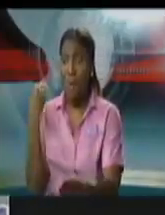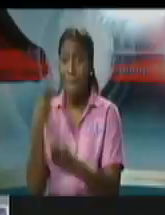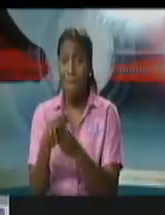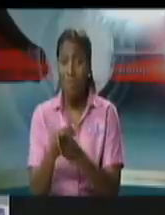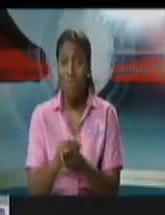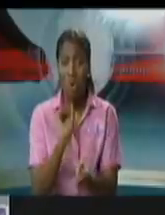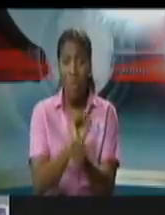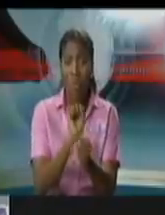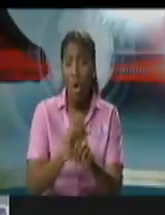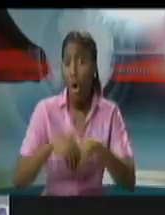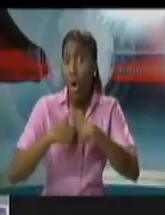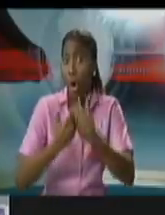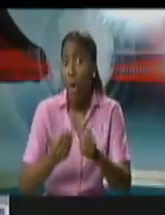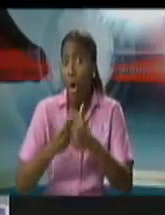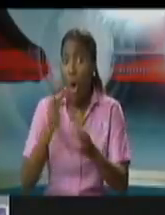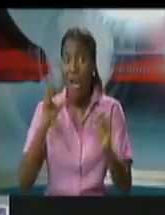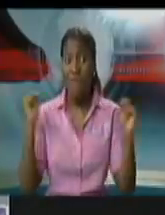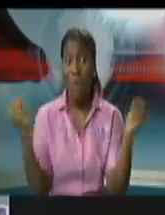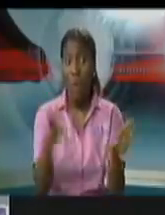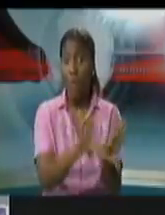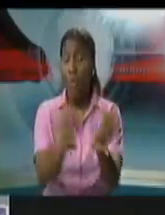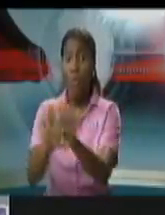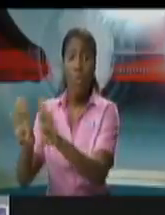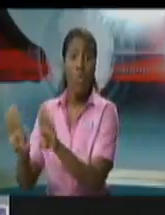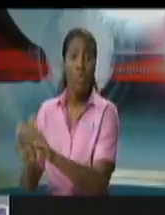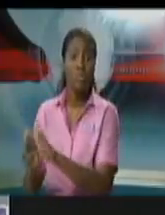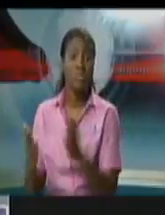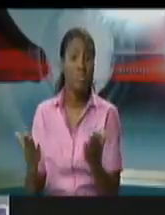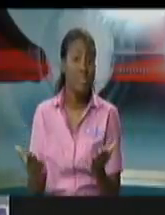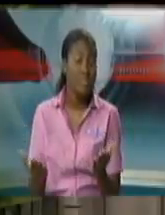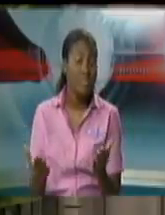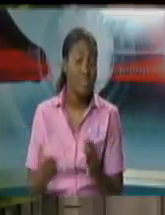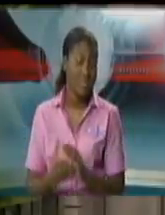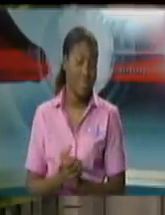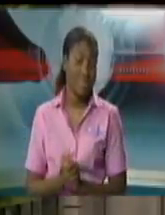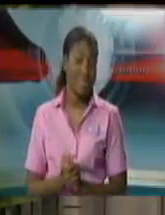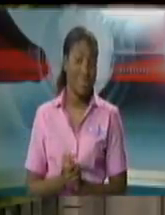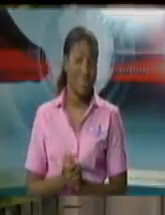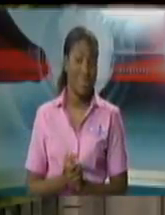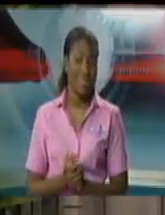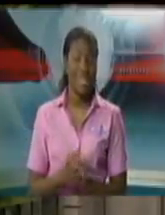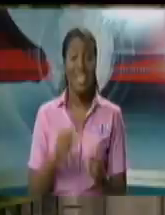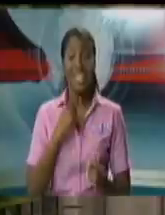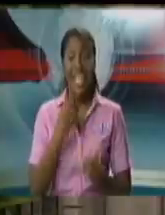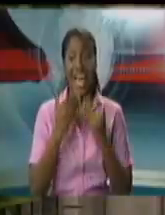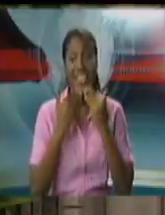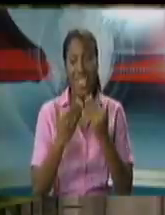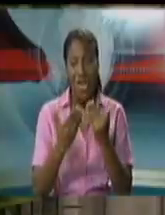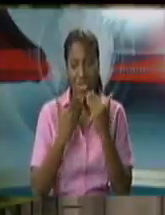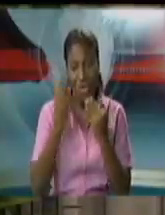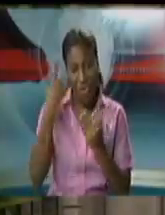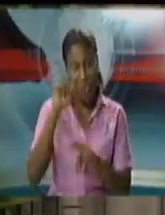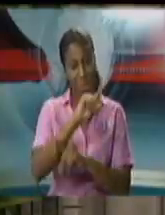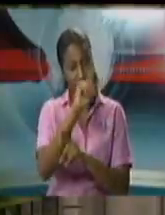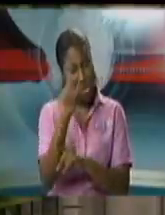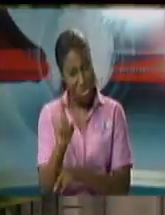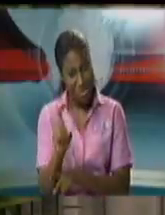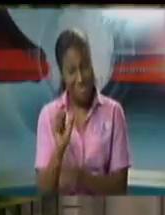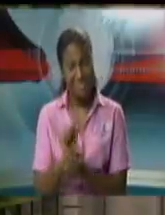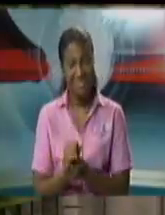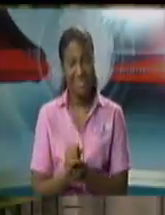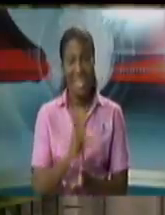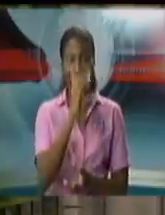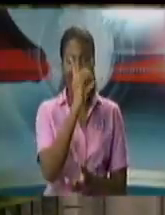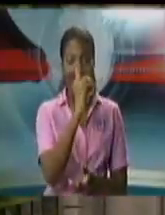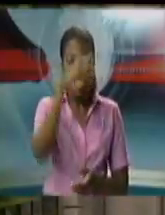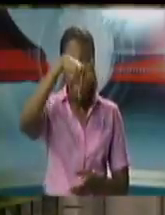for persons being persons who are likely to be released I thank you for those questions the DPP's